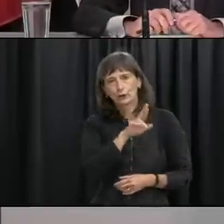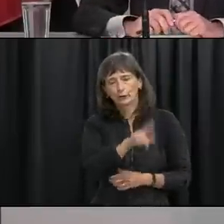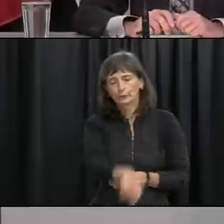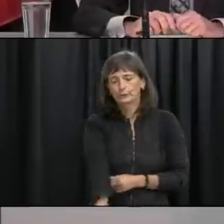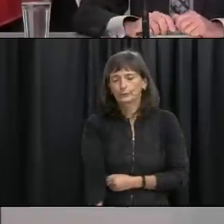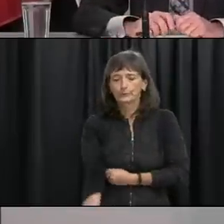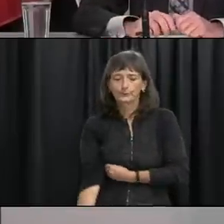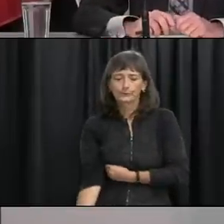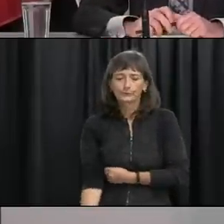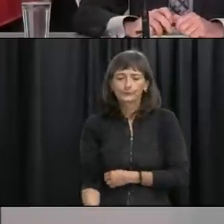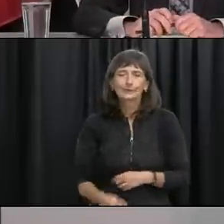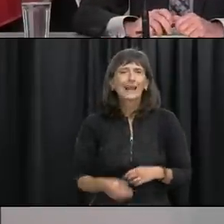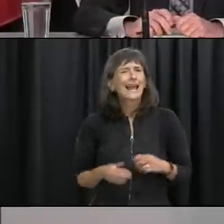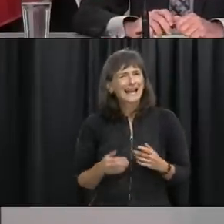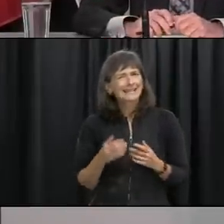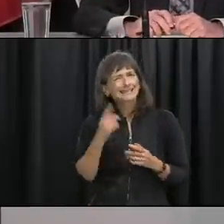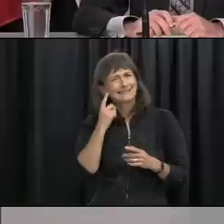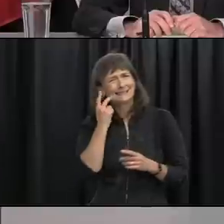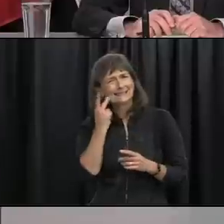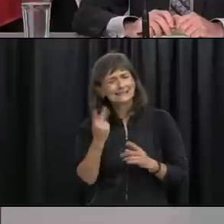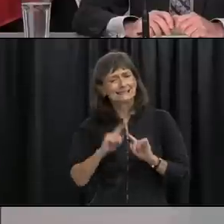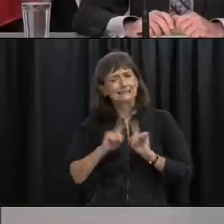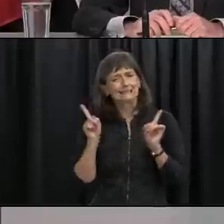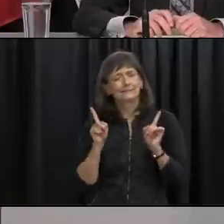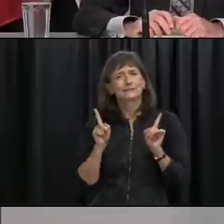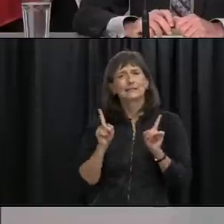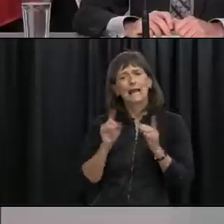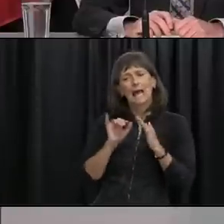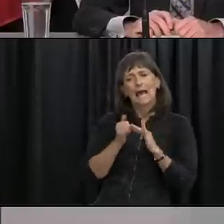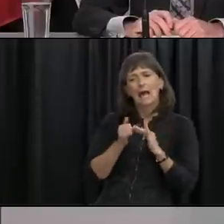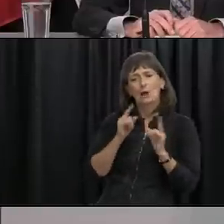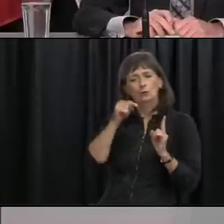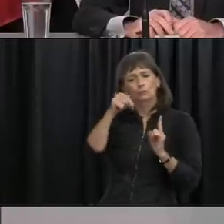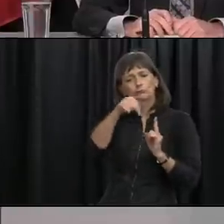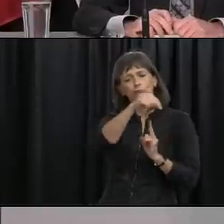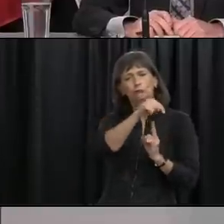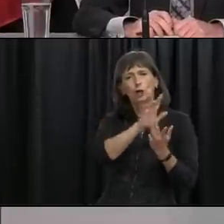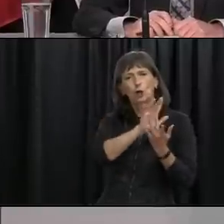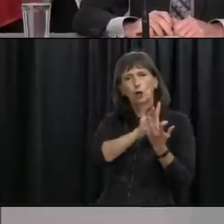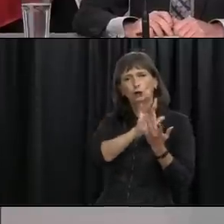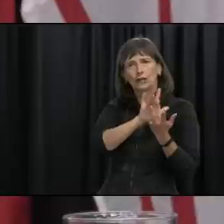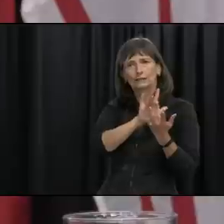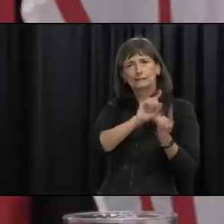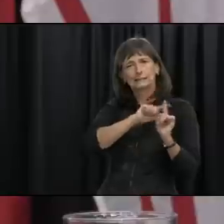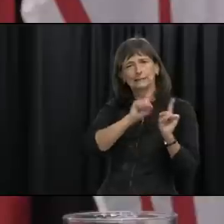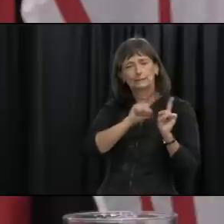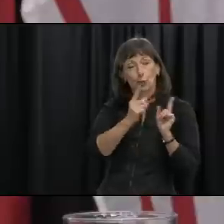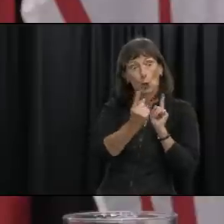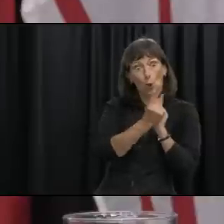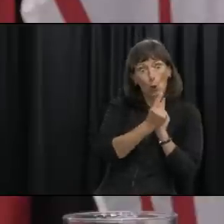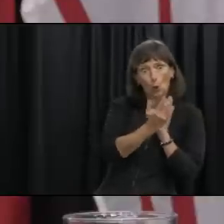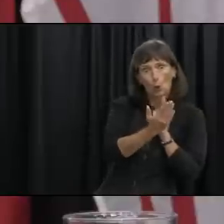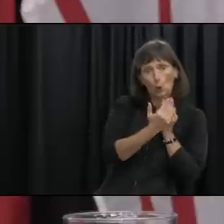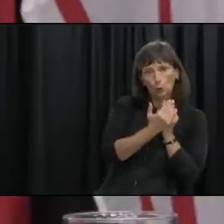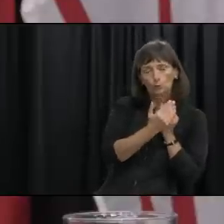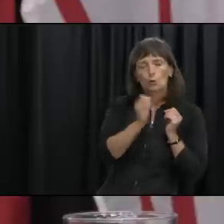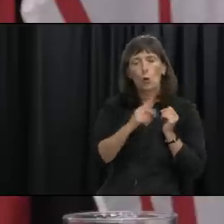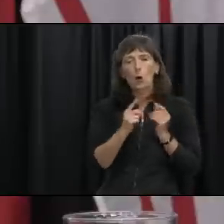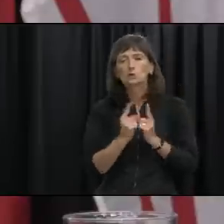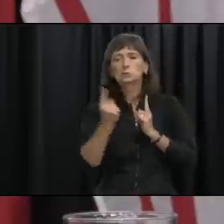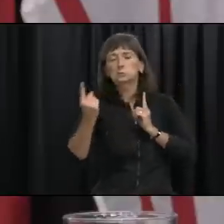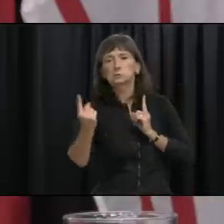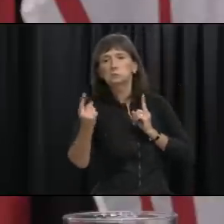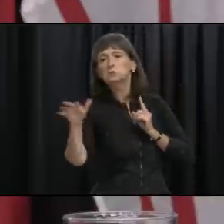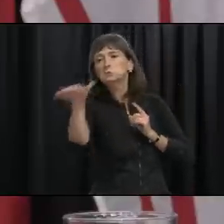think it's important to draw that distinction between degrees of contact and so simply the fact that you're having